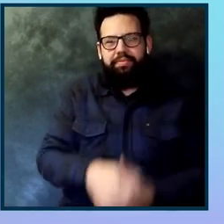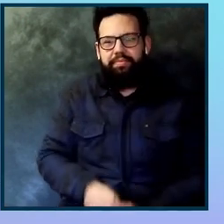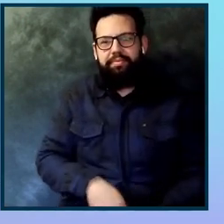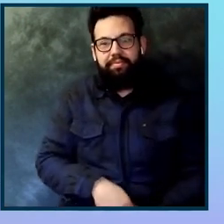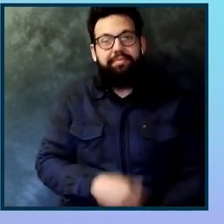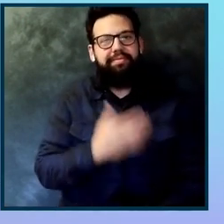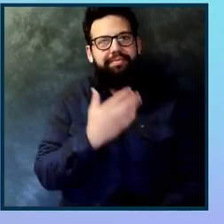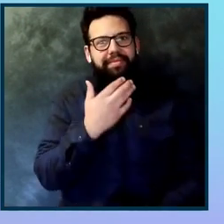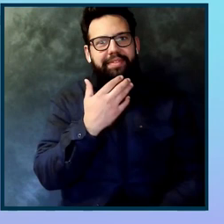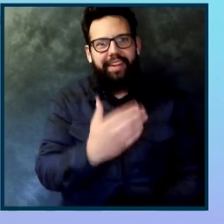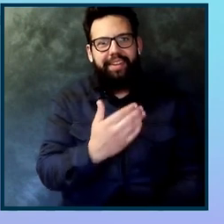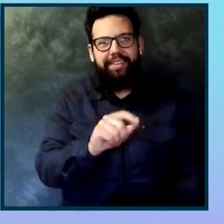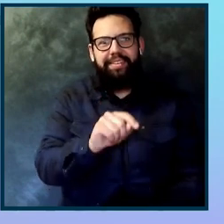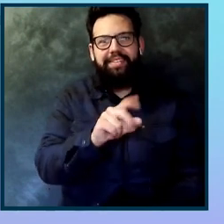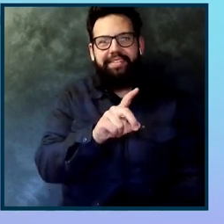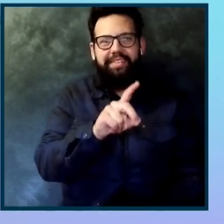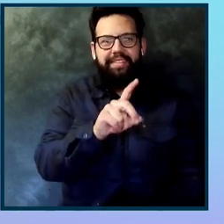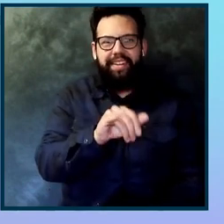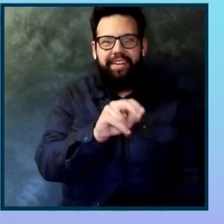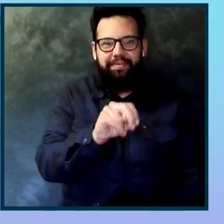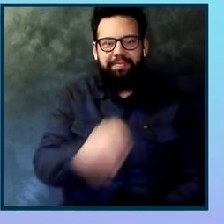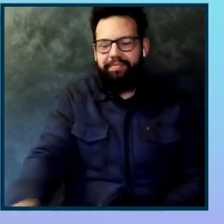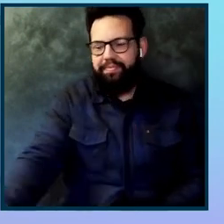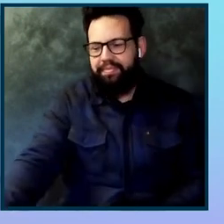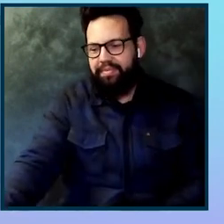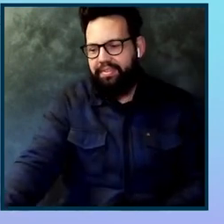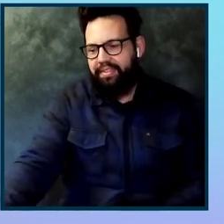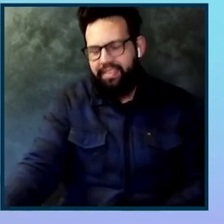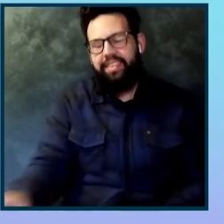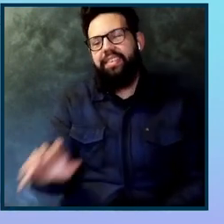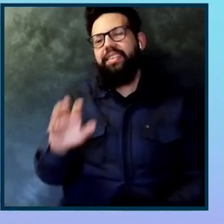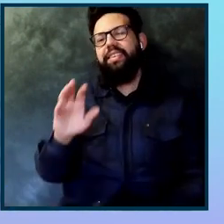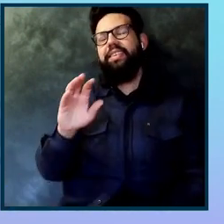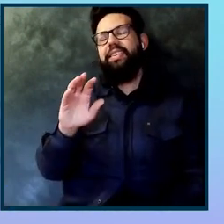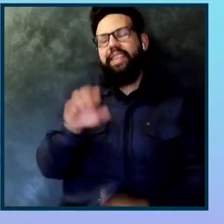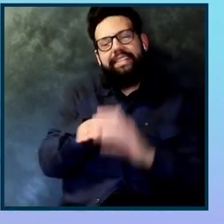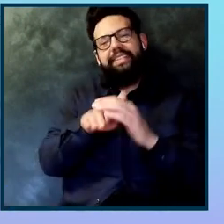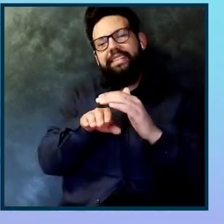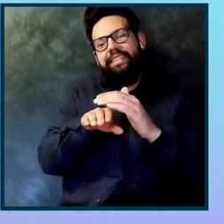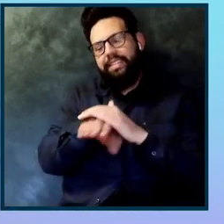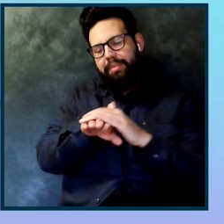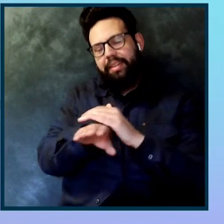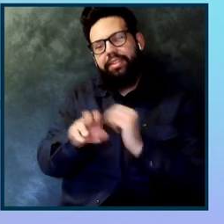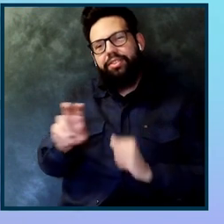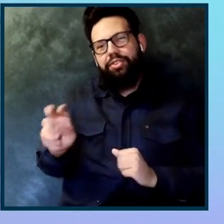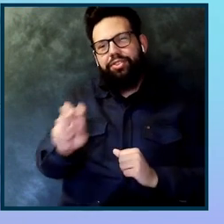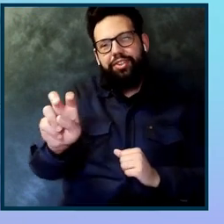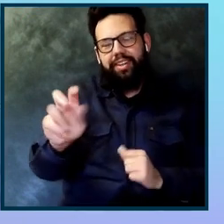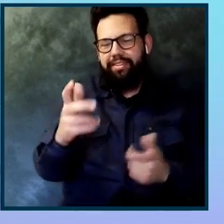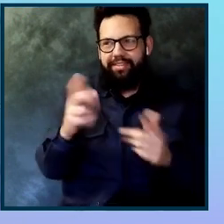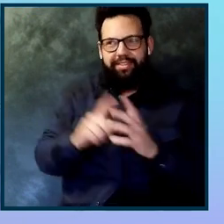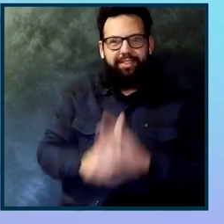for me personally, for me personally, the accessibility journey started when I was coding in the basement